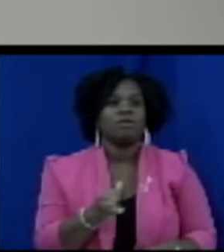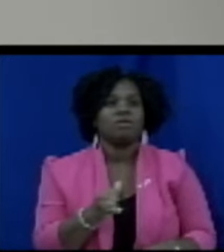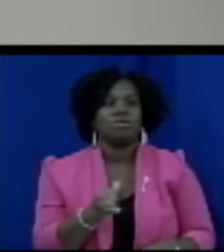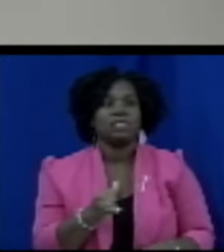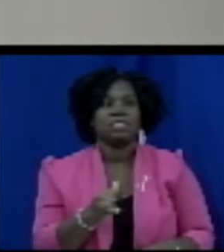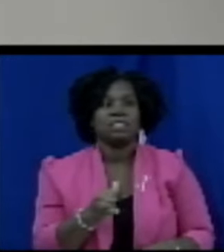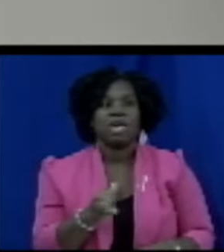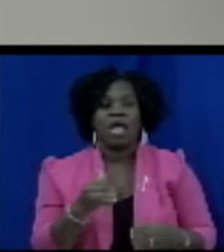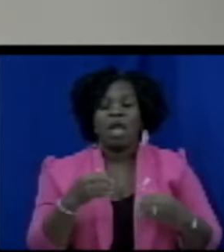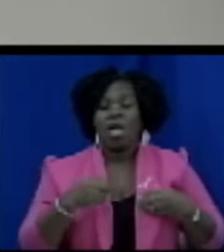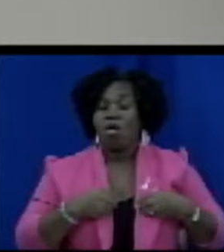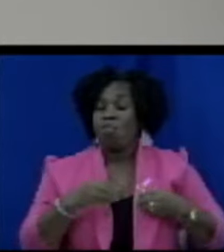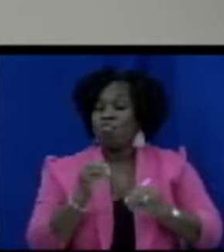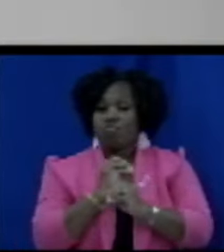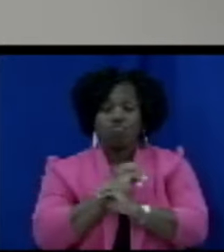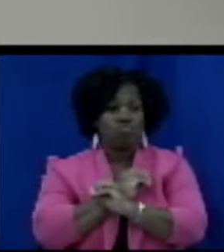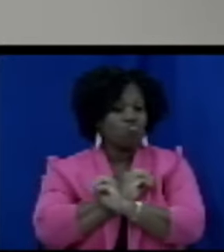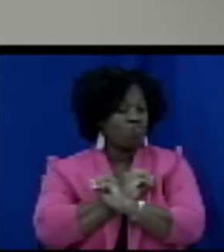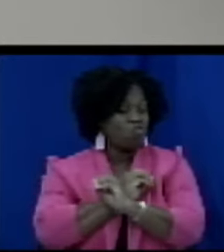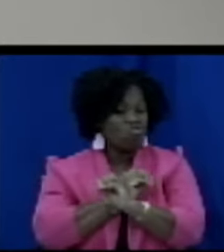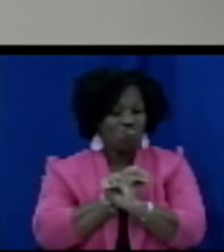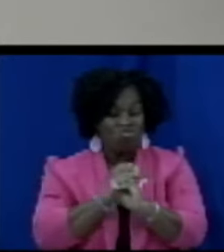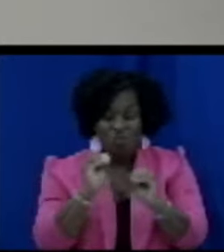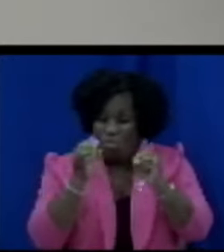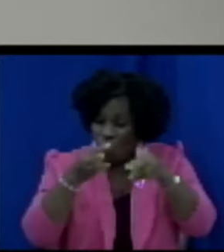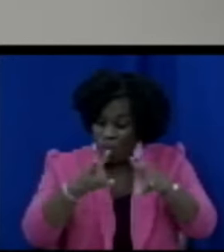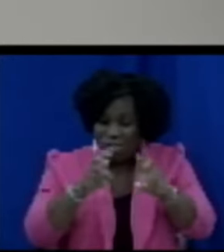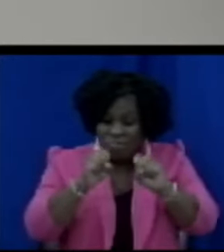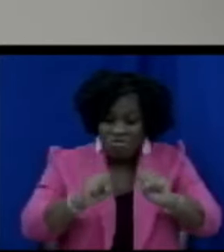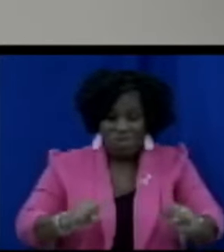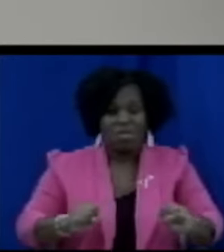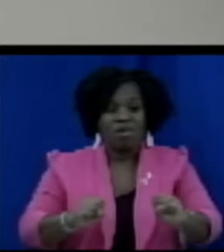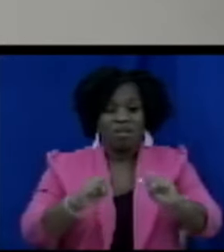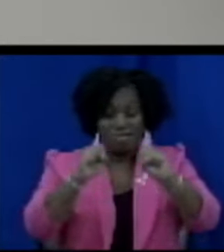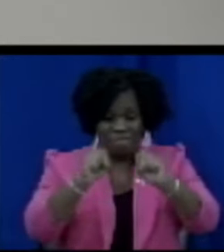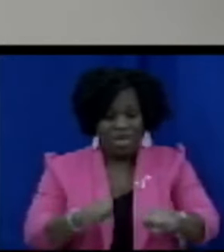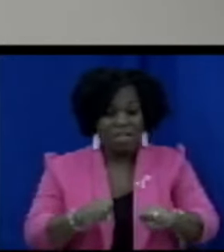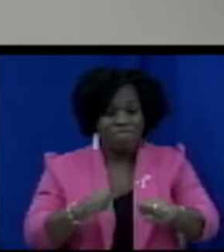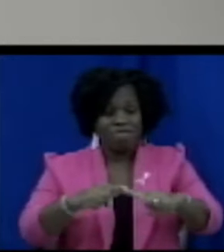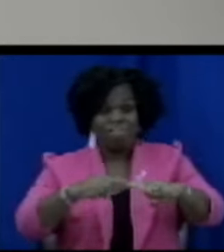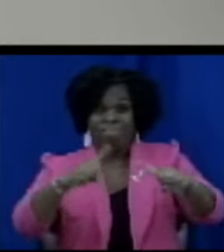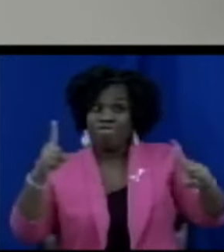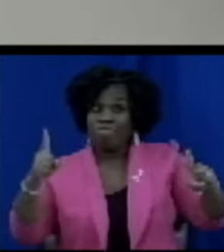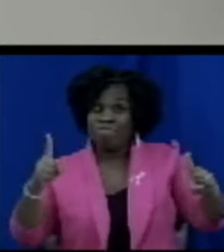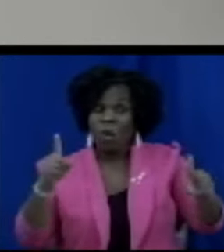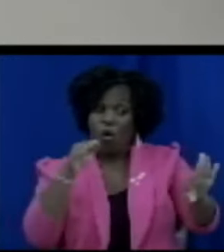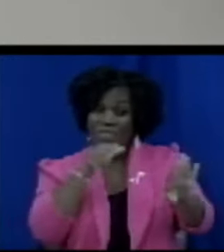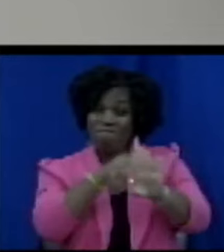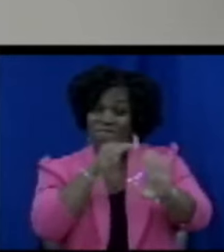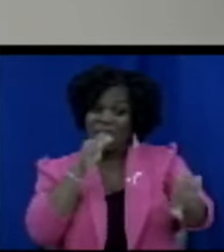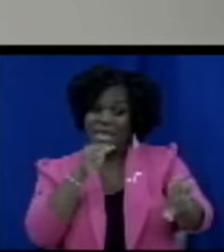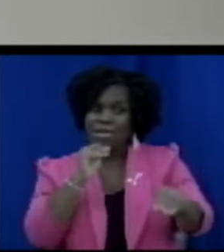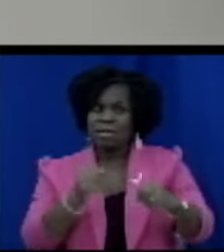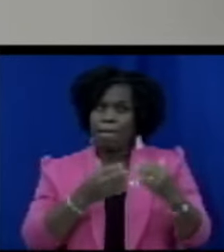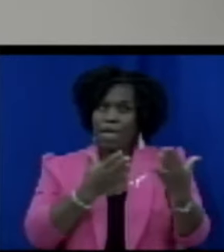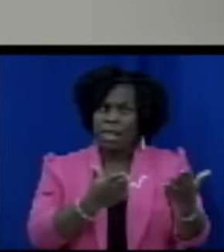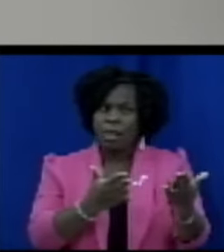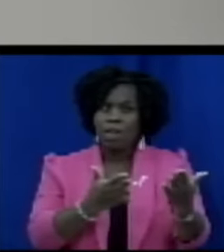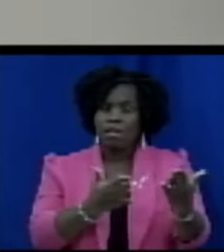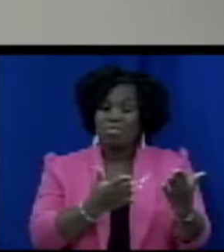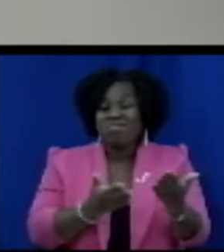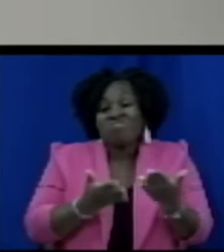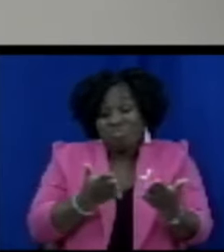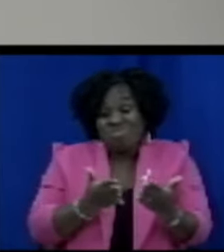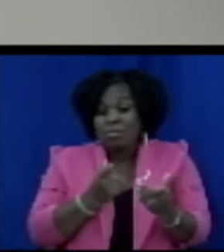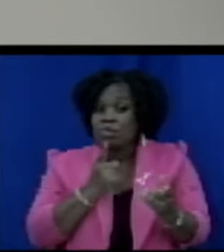no way that we can oppose this bill and he might be right about that but I also want to look at a few